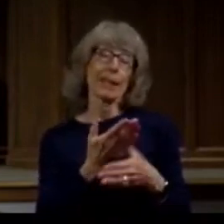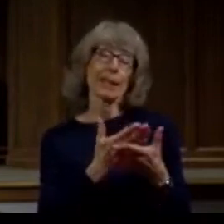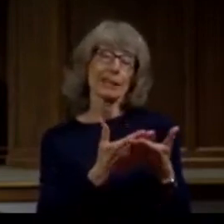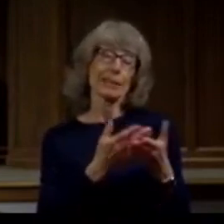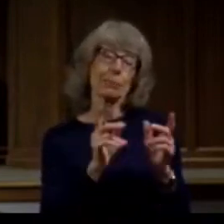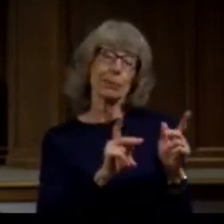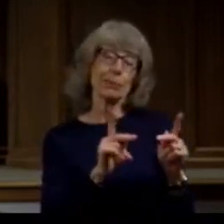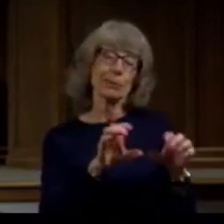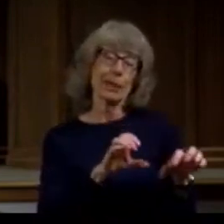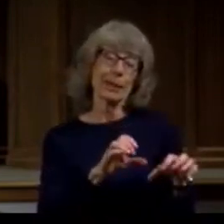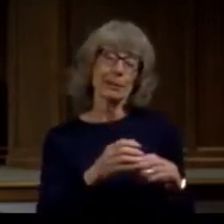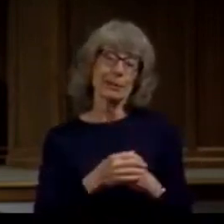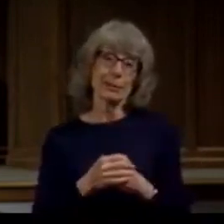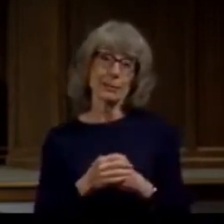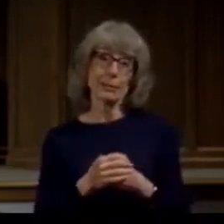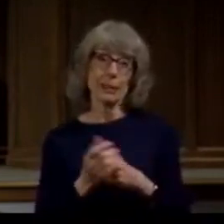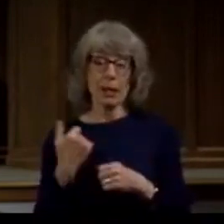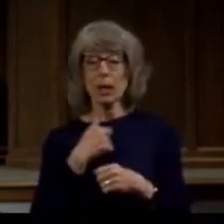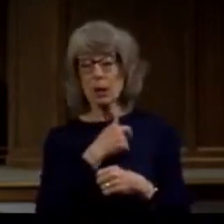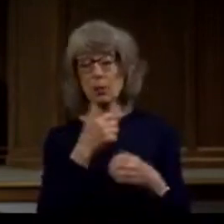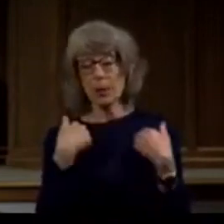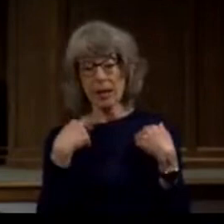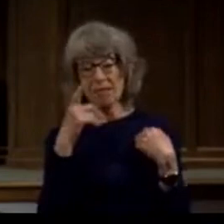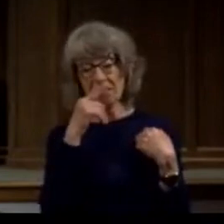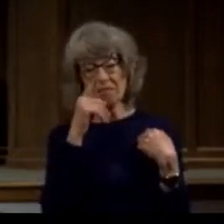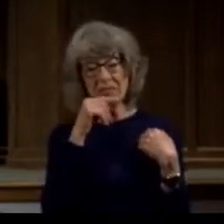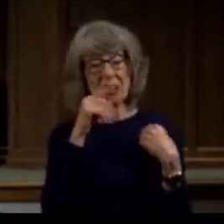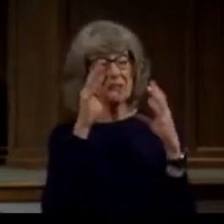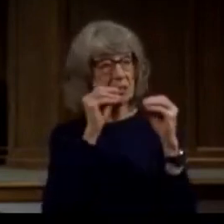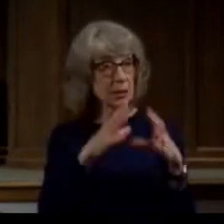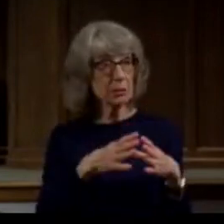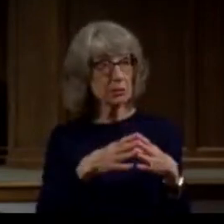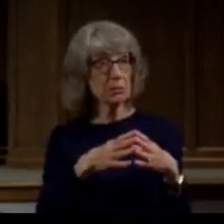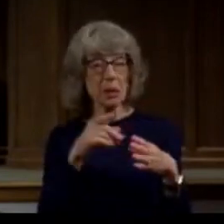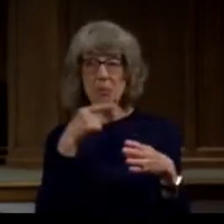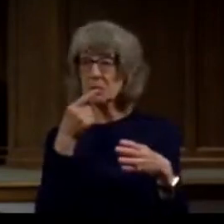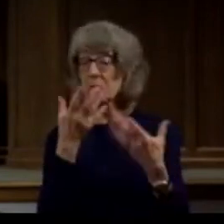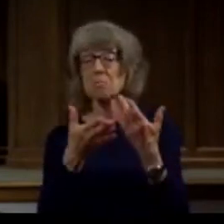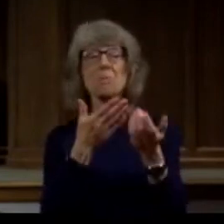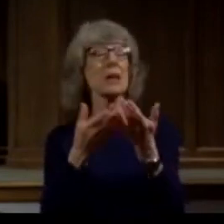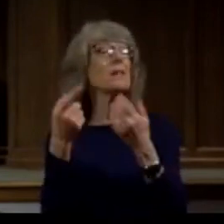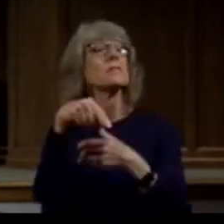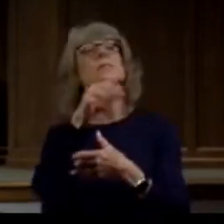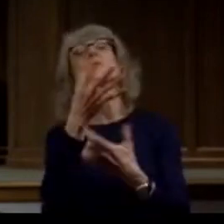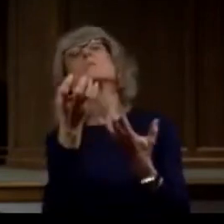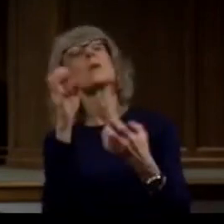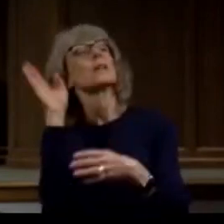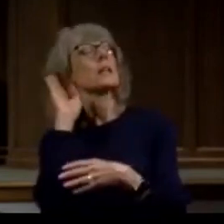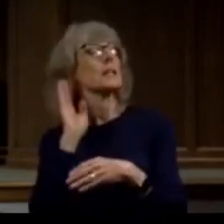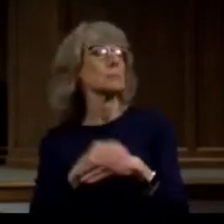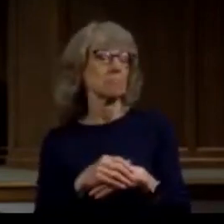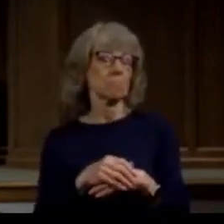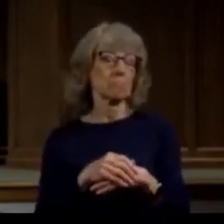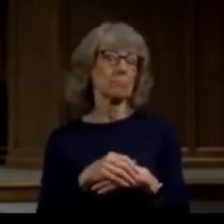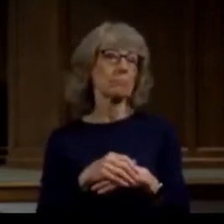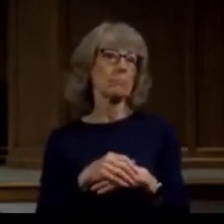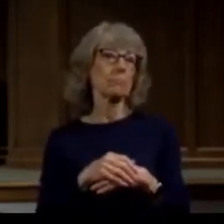so what happens we've got false teachers who will say whatever you want to hear we have people who will profit from